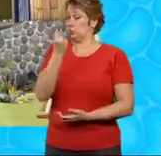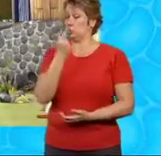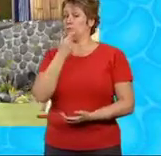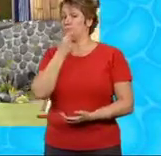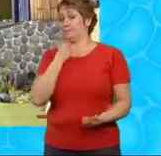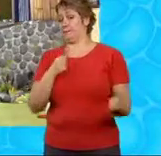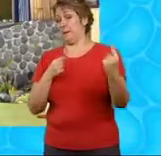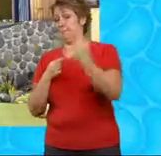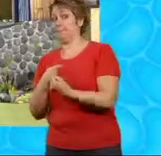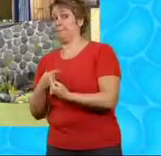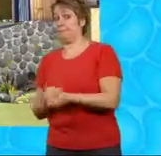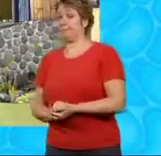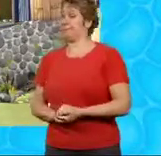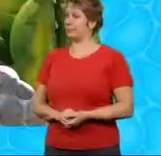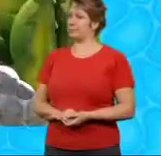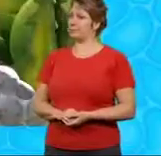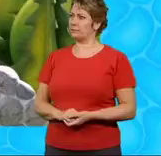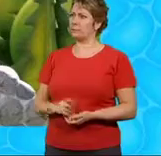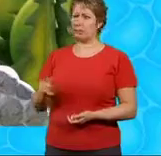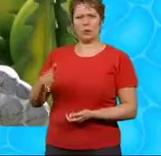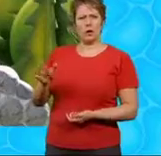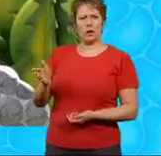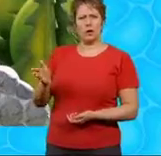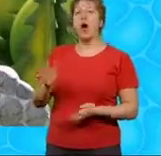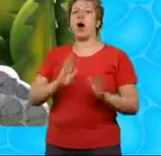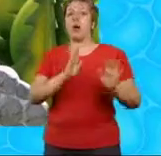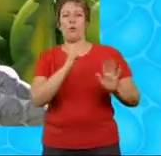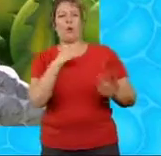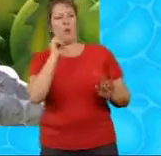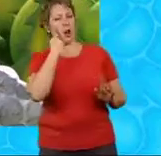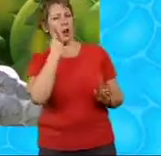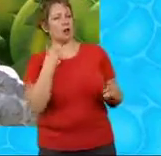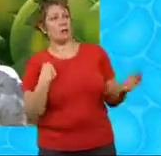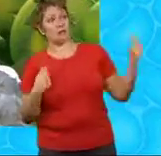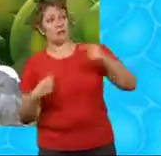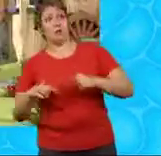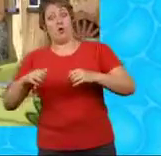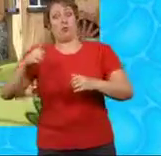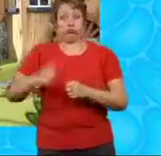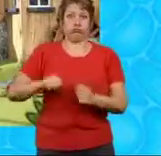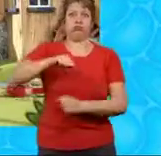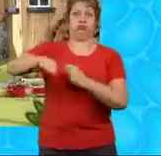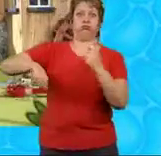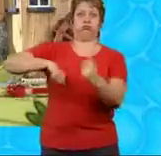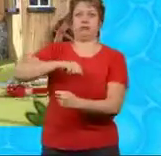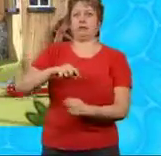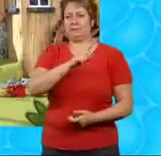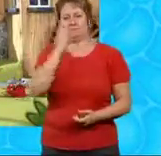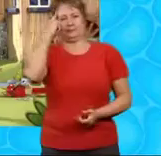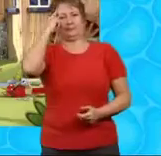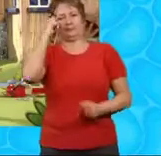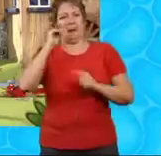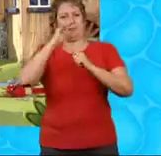soon Bob, where are you going? Don't worry, Wendy I'll be back in time to start the watermill I just need to pick something